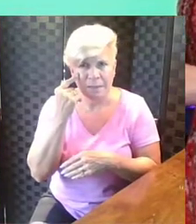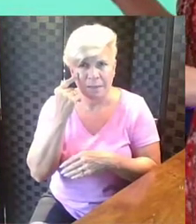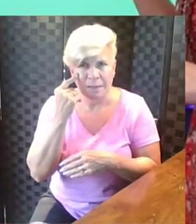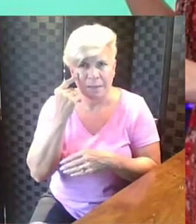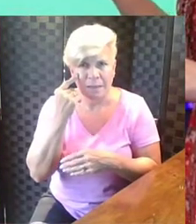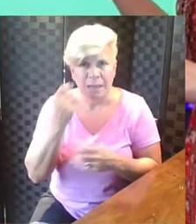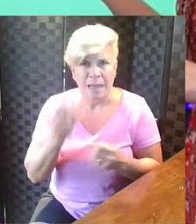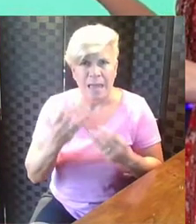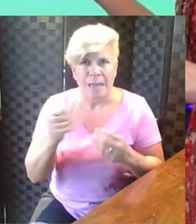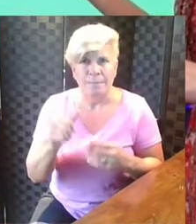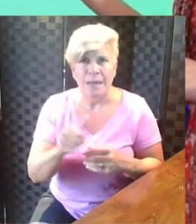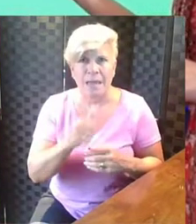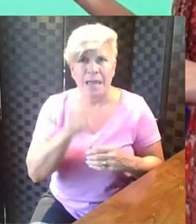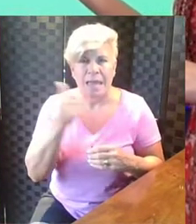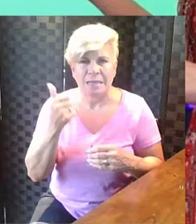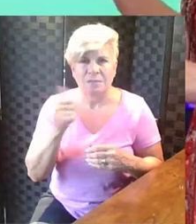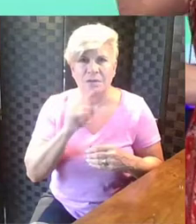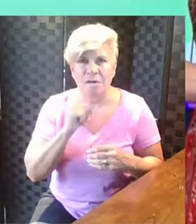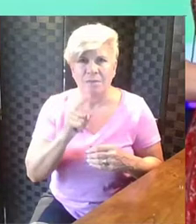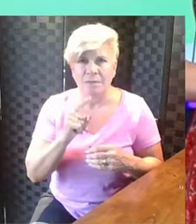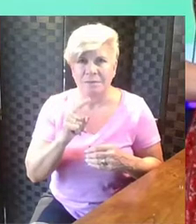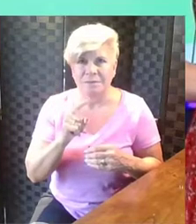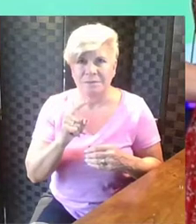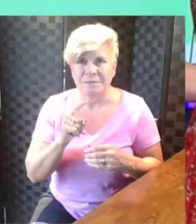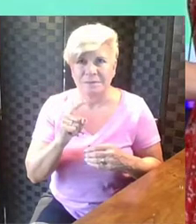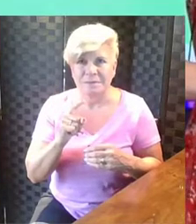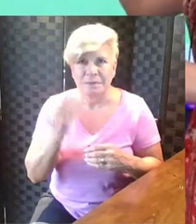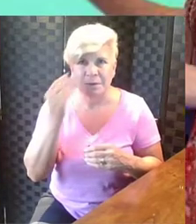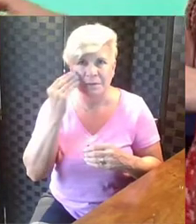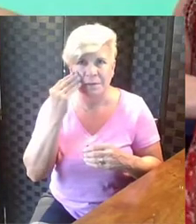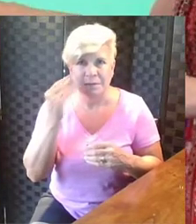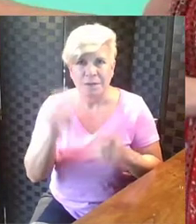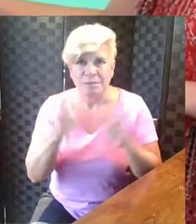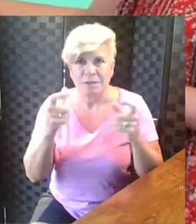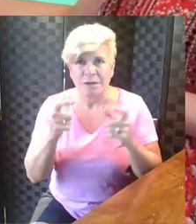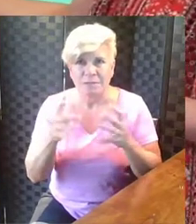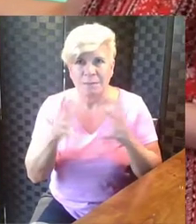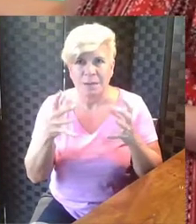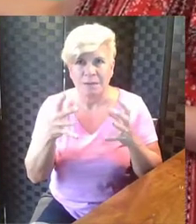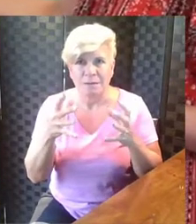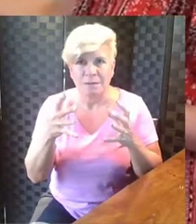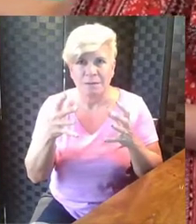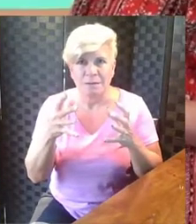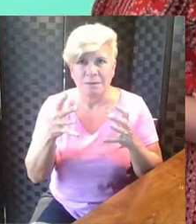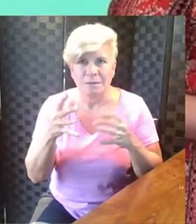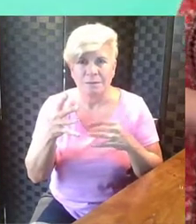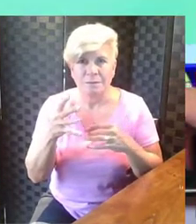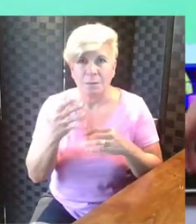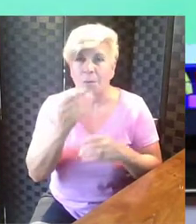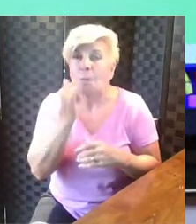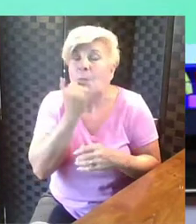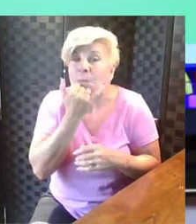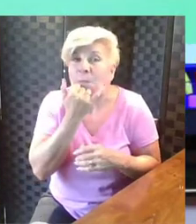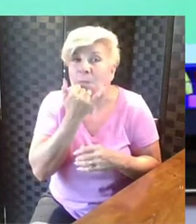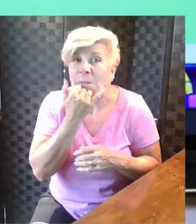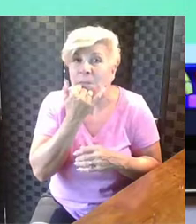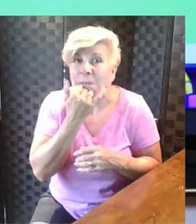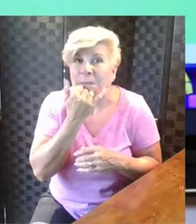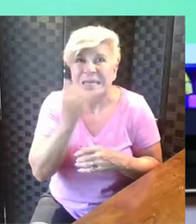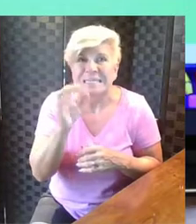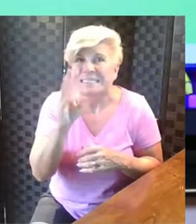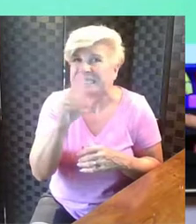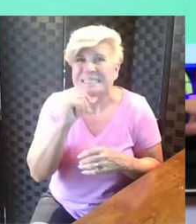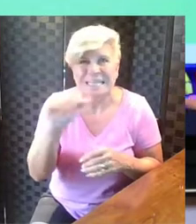how many extra are there if we know that the largest amount? Oh, six